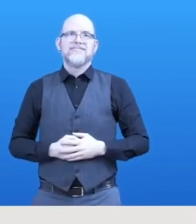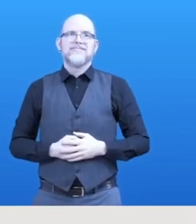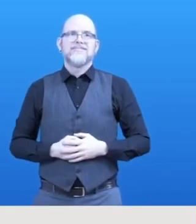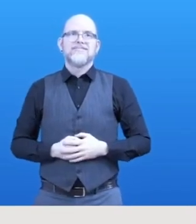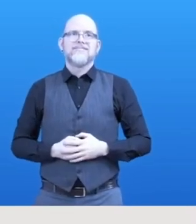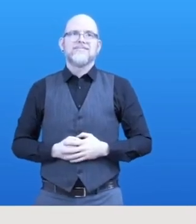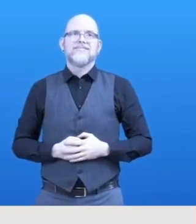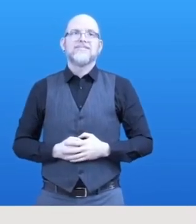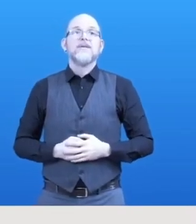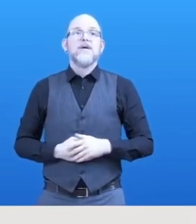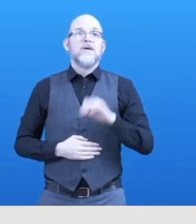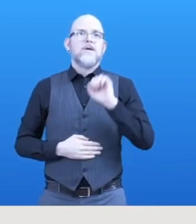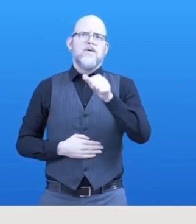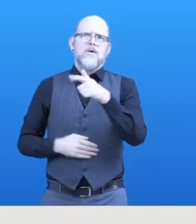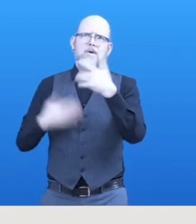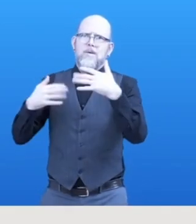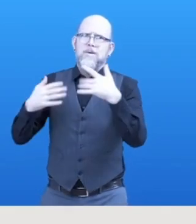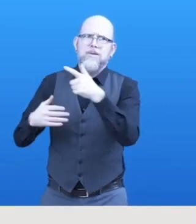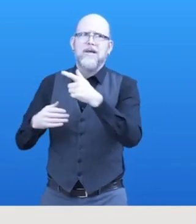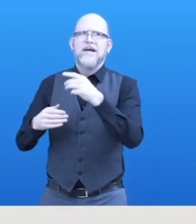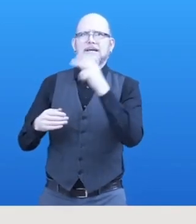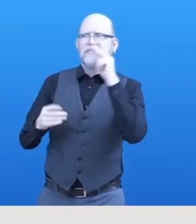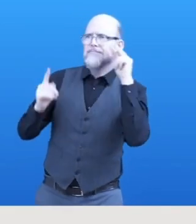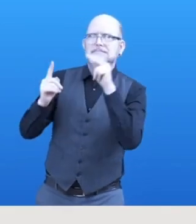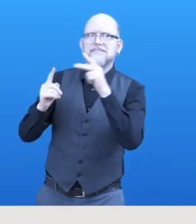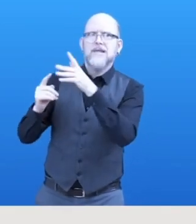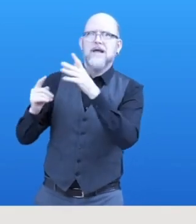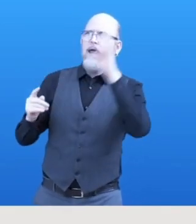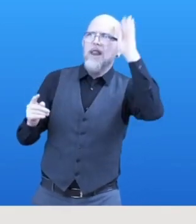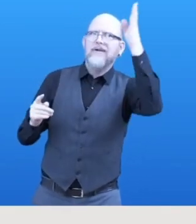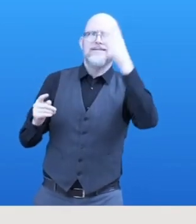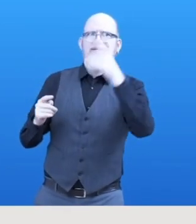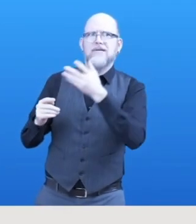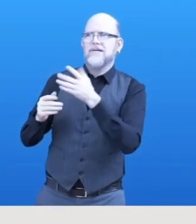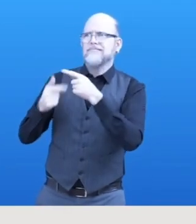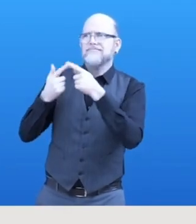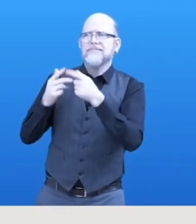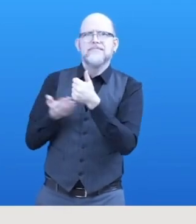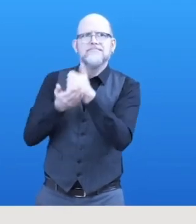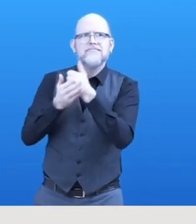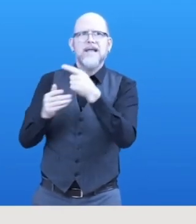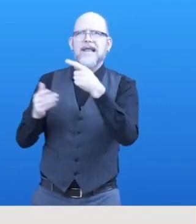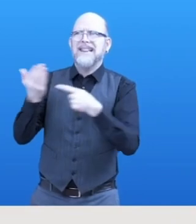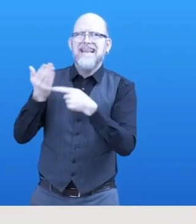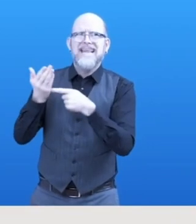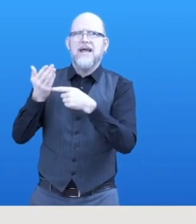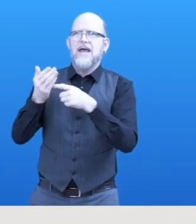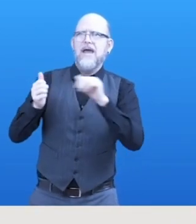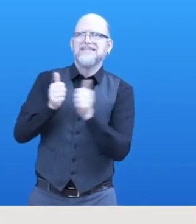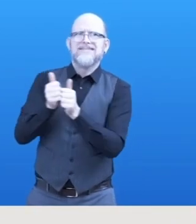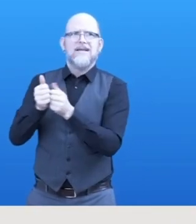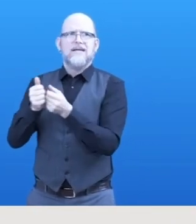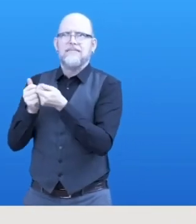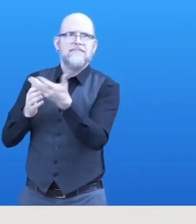access. What great insights into the market. If you have also a cool